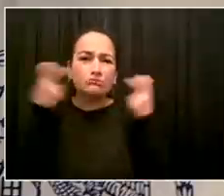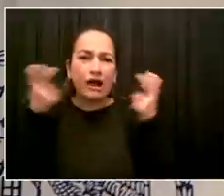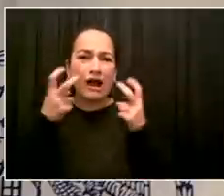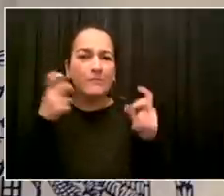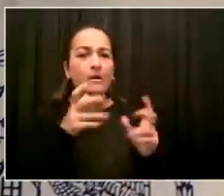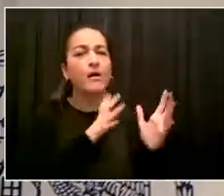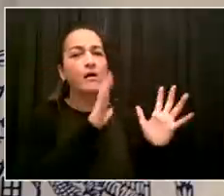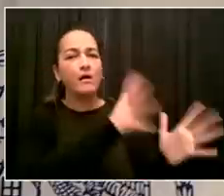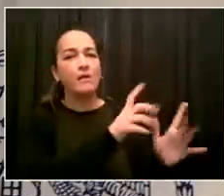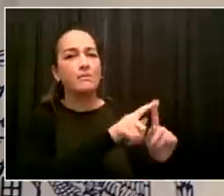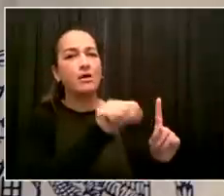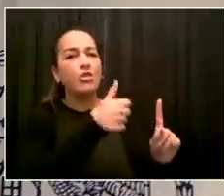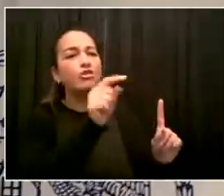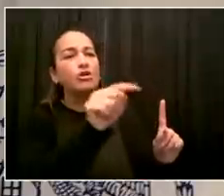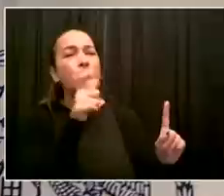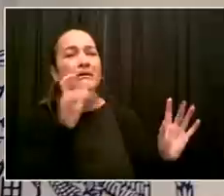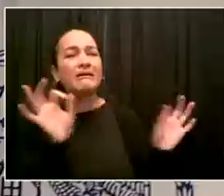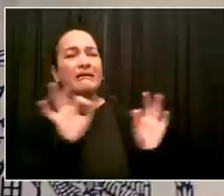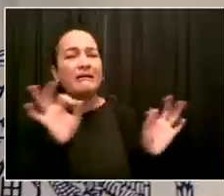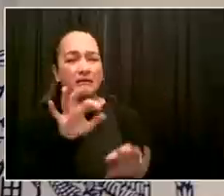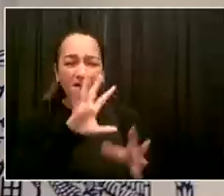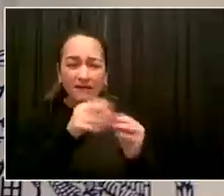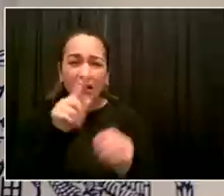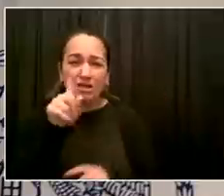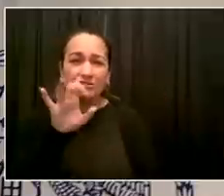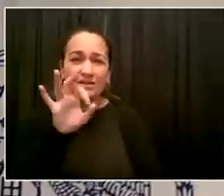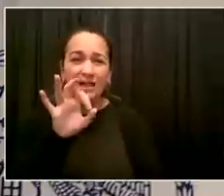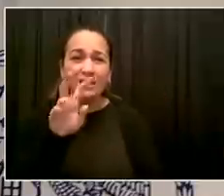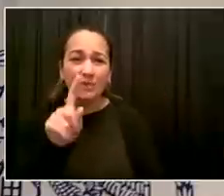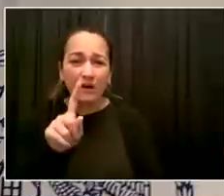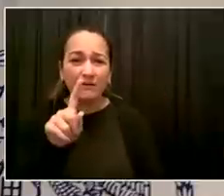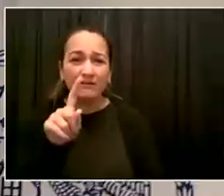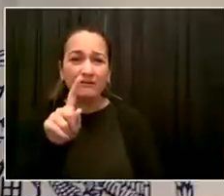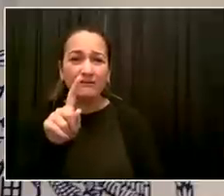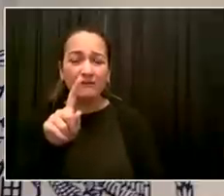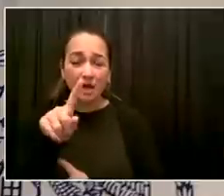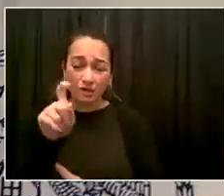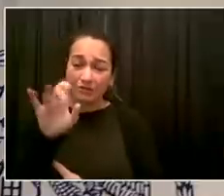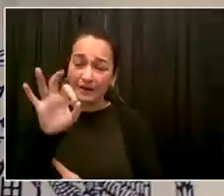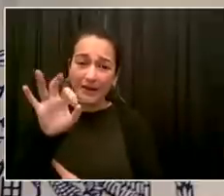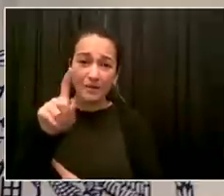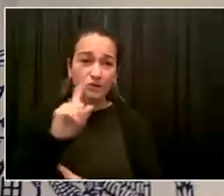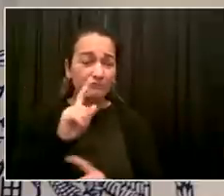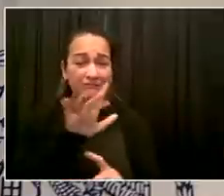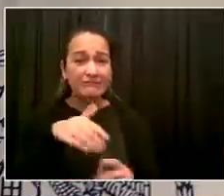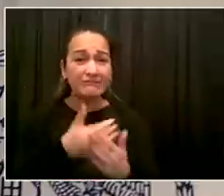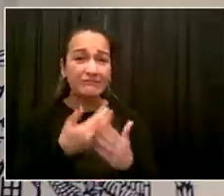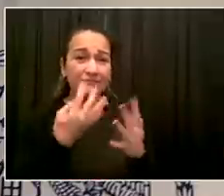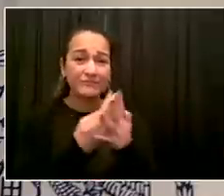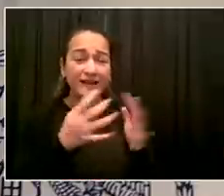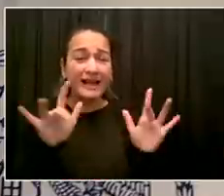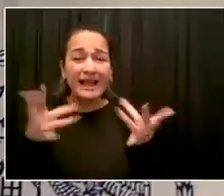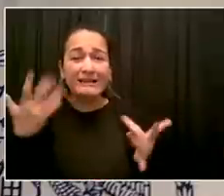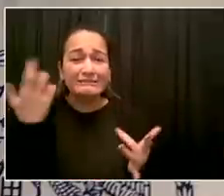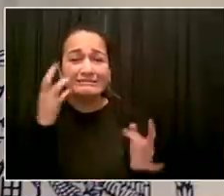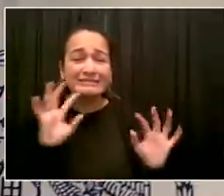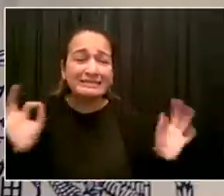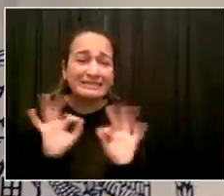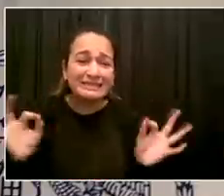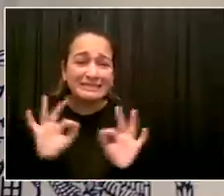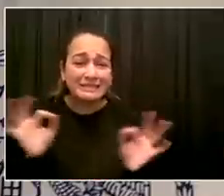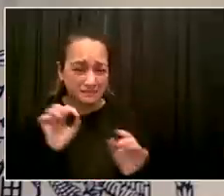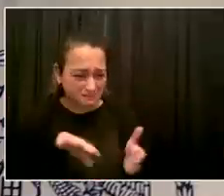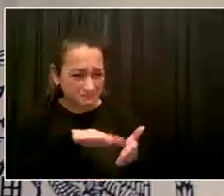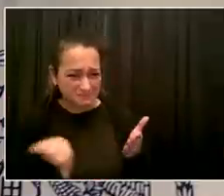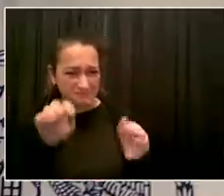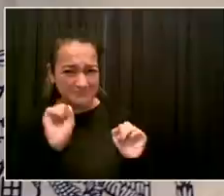your executive powers? Yeah, you said the key point is nonviolent. Here's the deal. With my executive powers, there is the ability